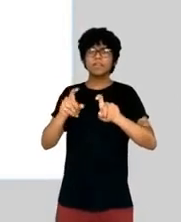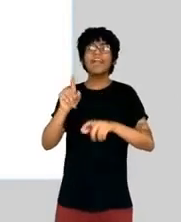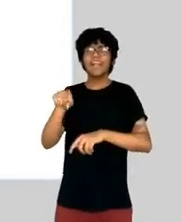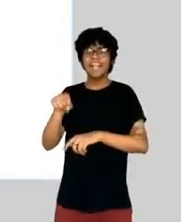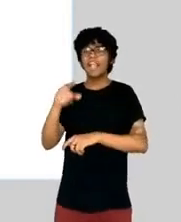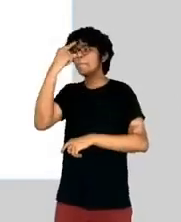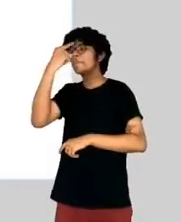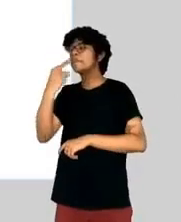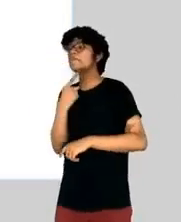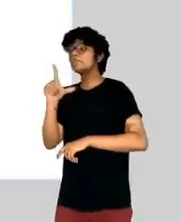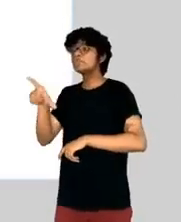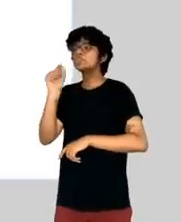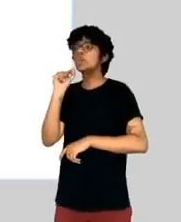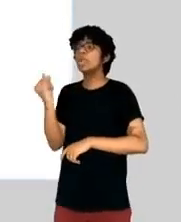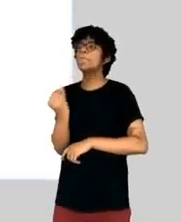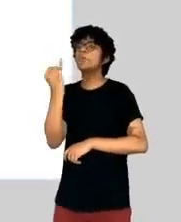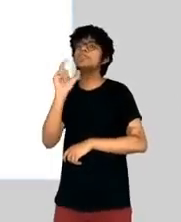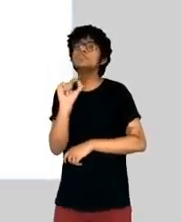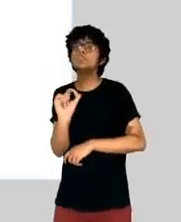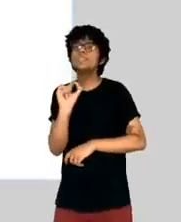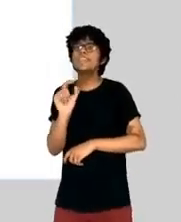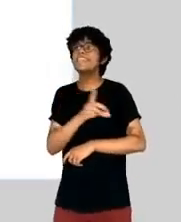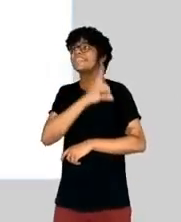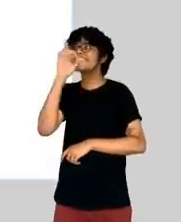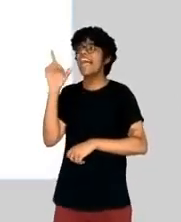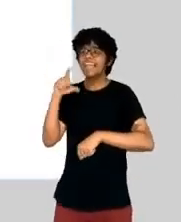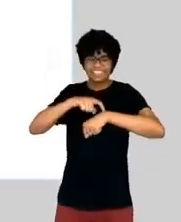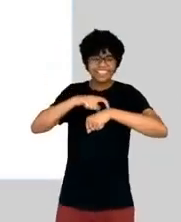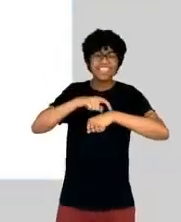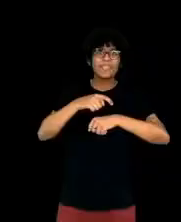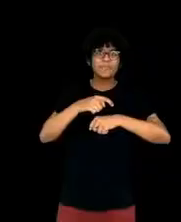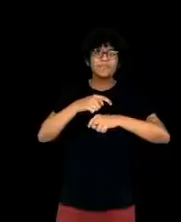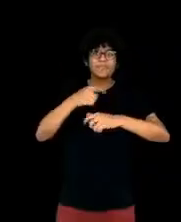as our partners to help guide us as we prioritize future work.